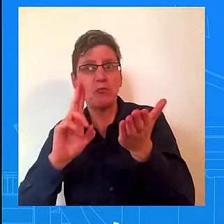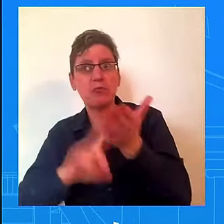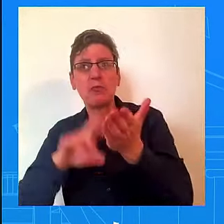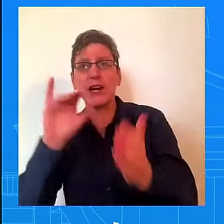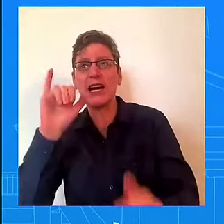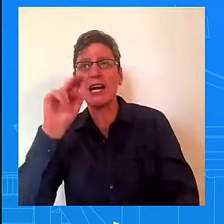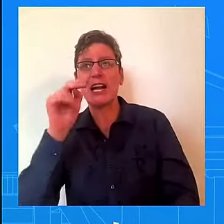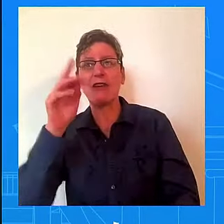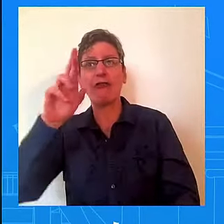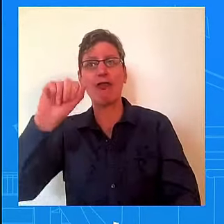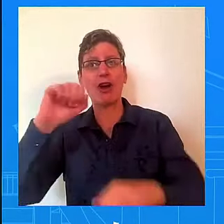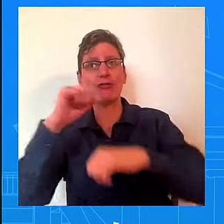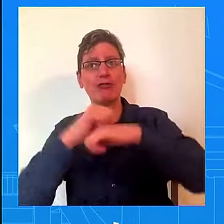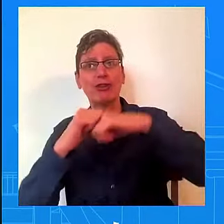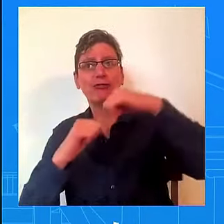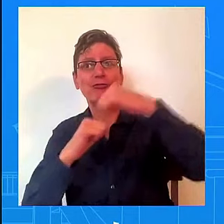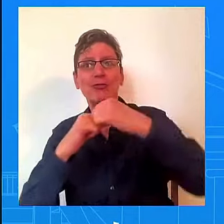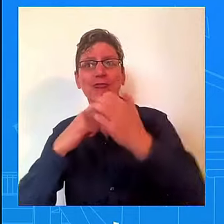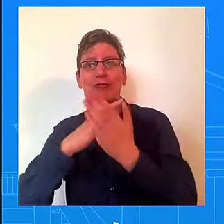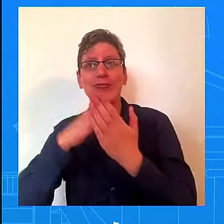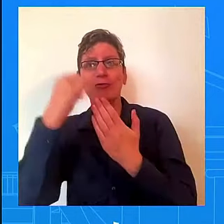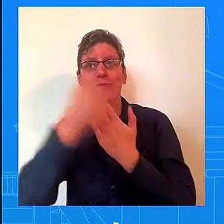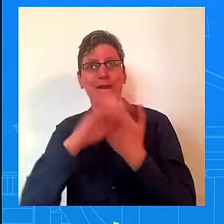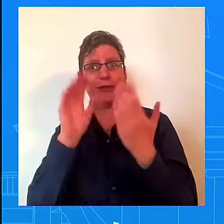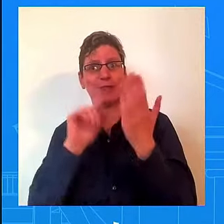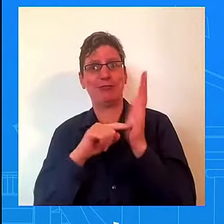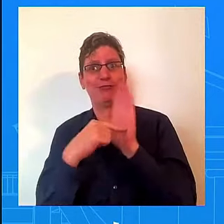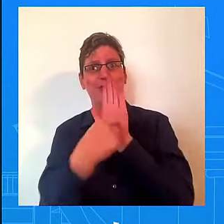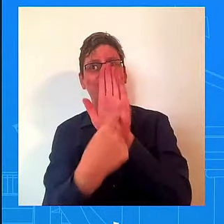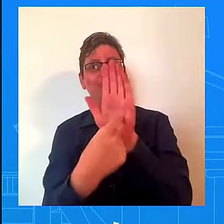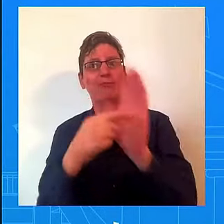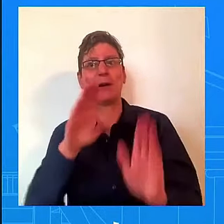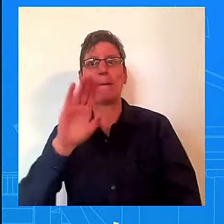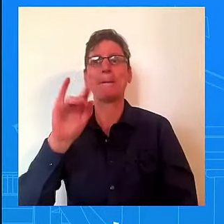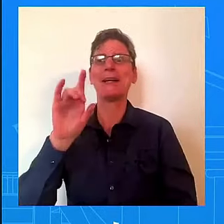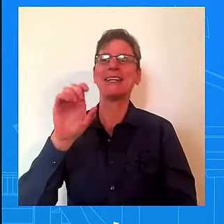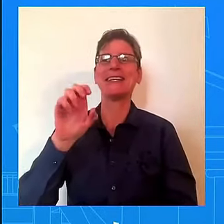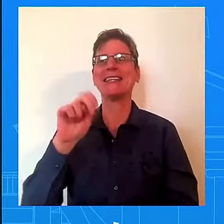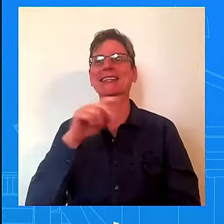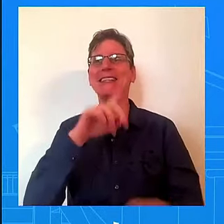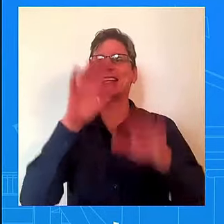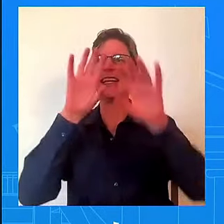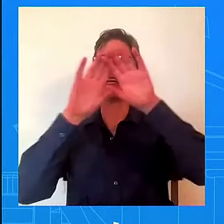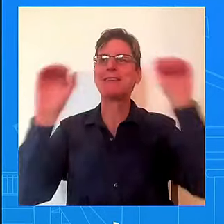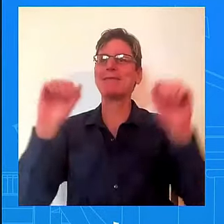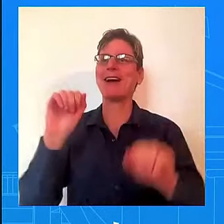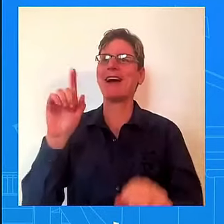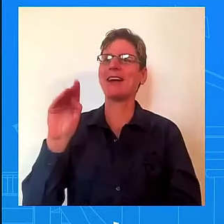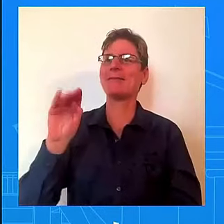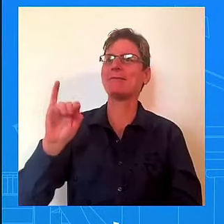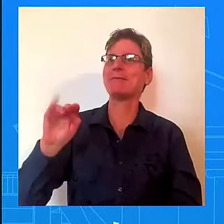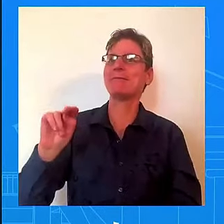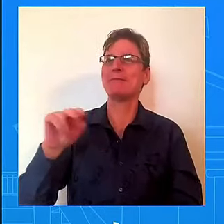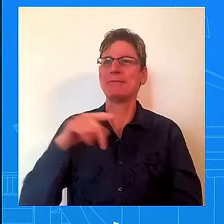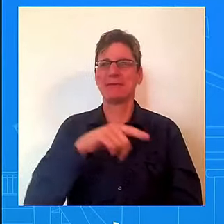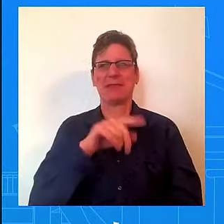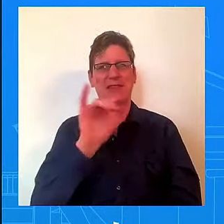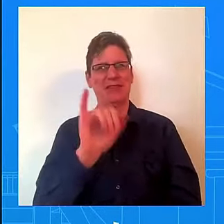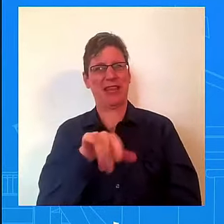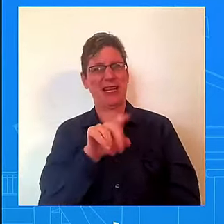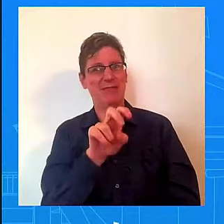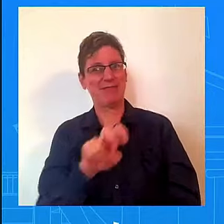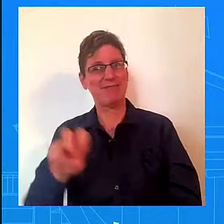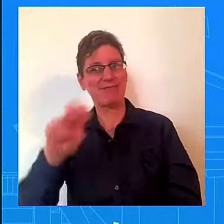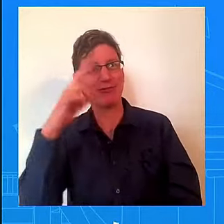seen some of those signs. And so that's not uncommon, right, to see signs when a big project or a big legislation is passed into